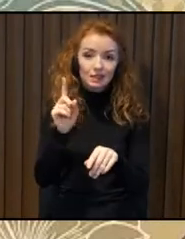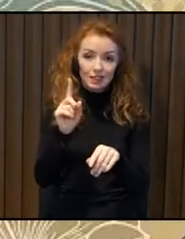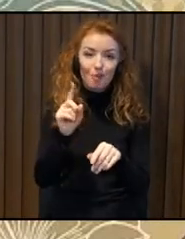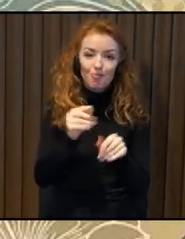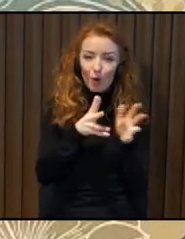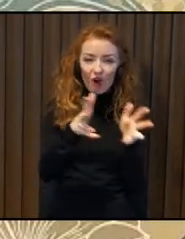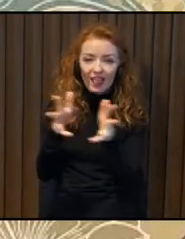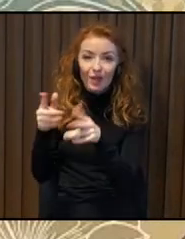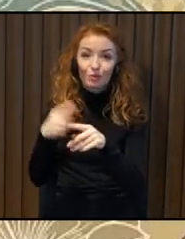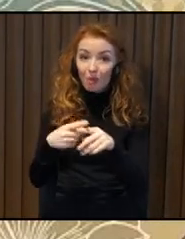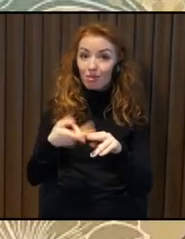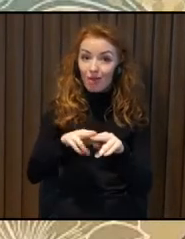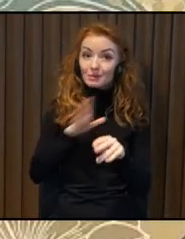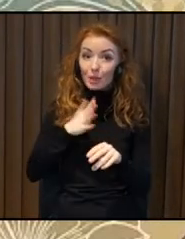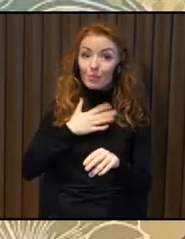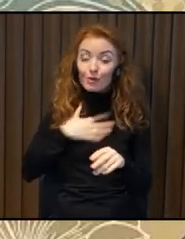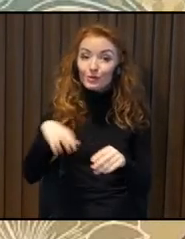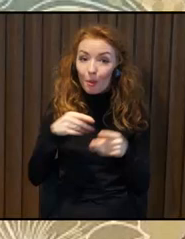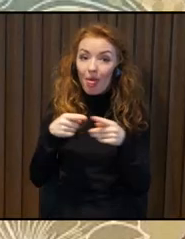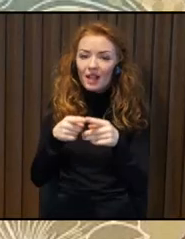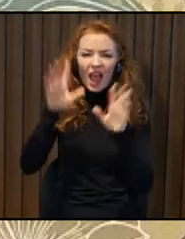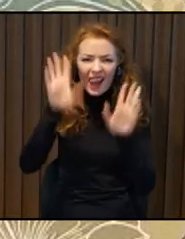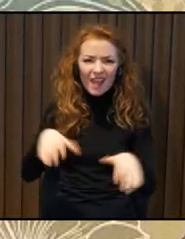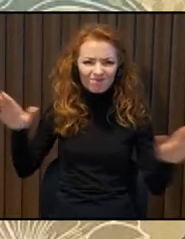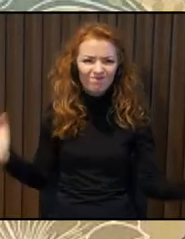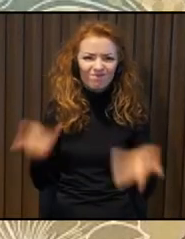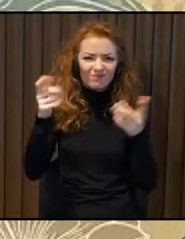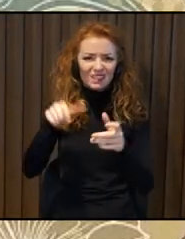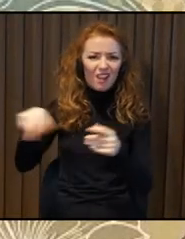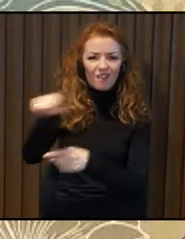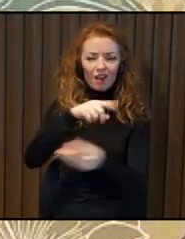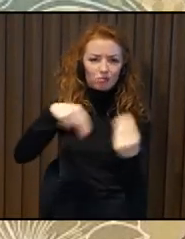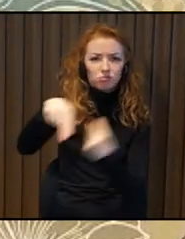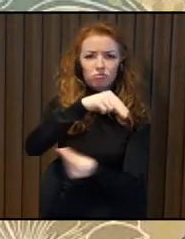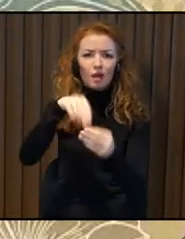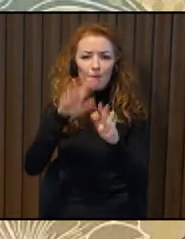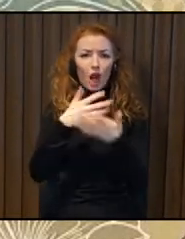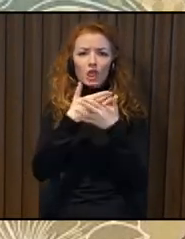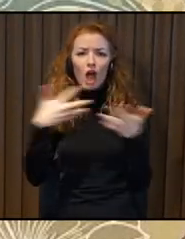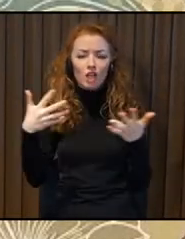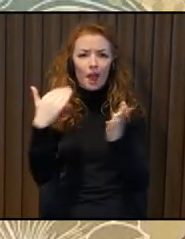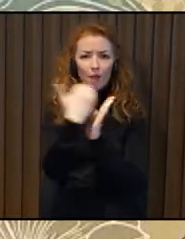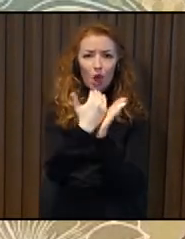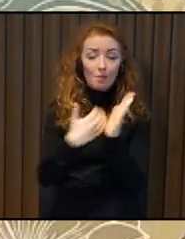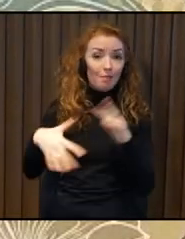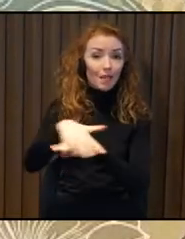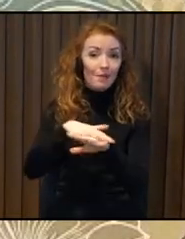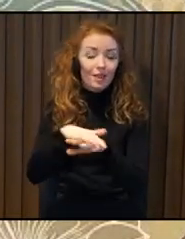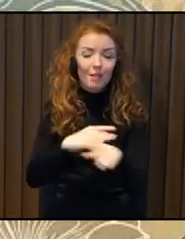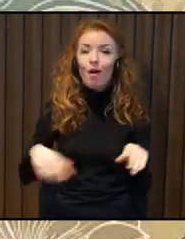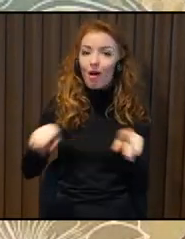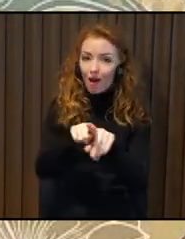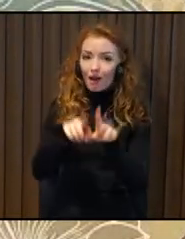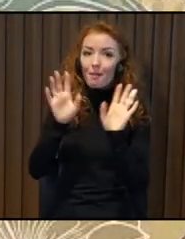start to discuss norms. And about winning this award, what is giving to the society,